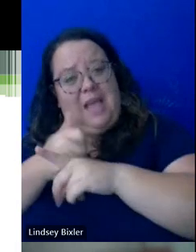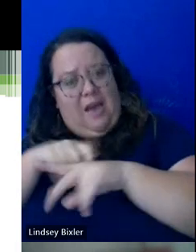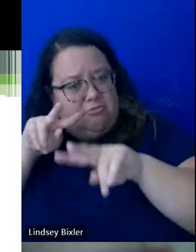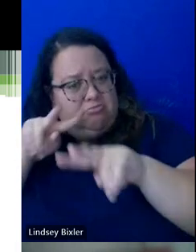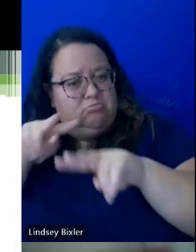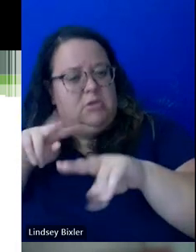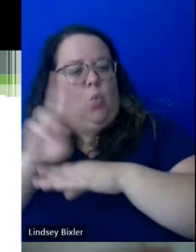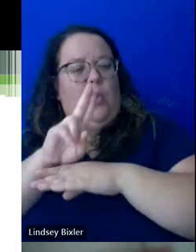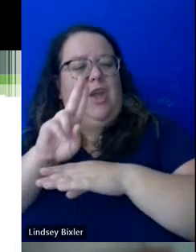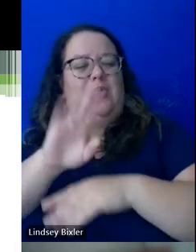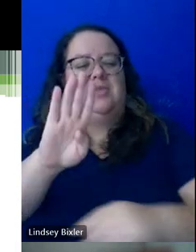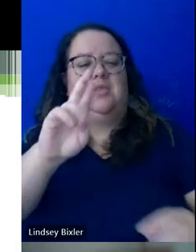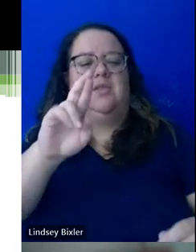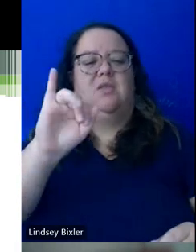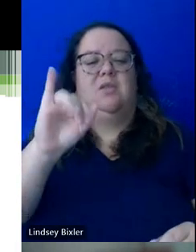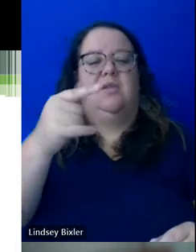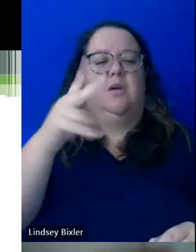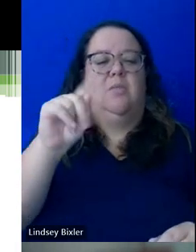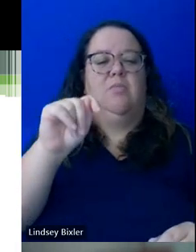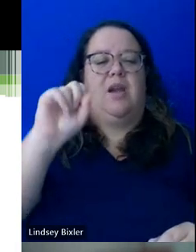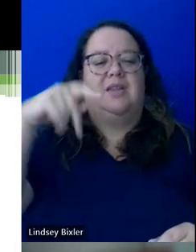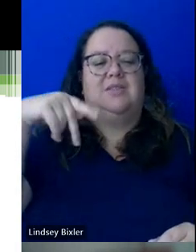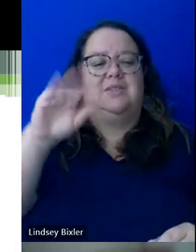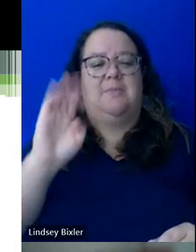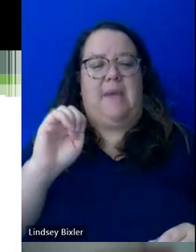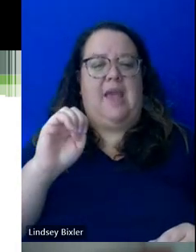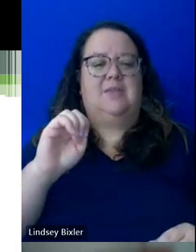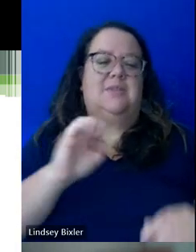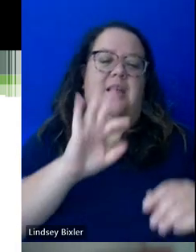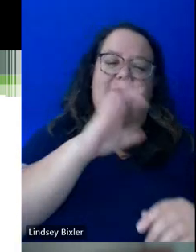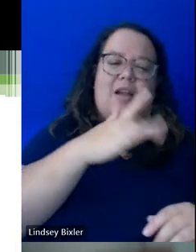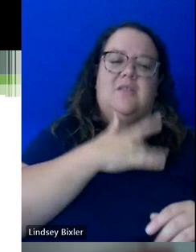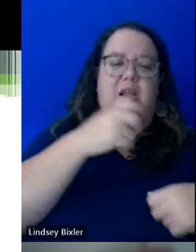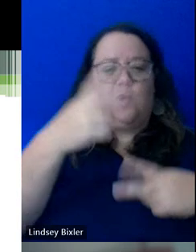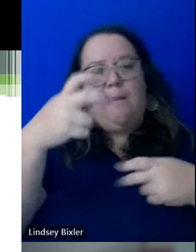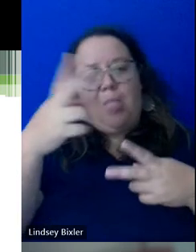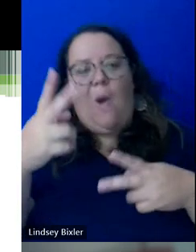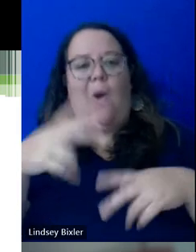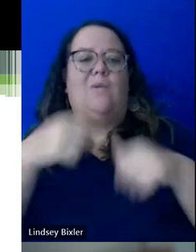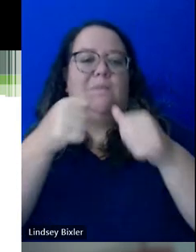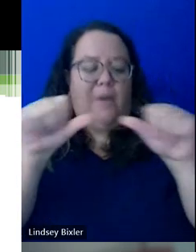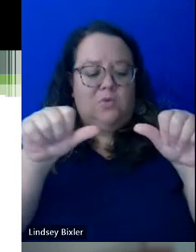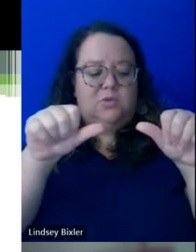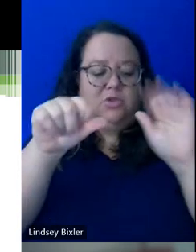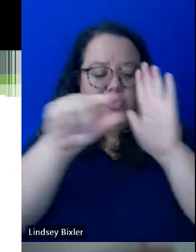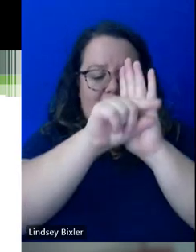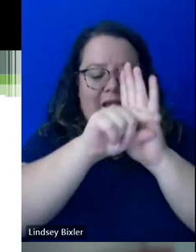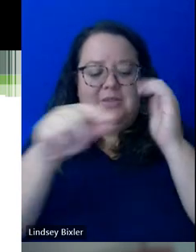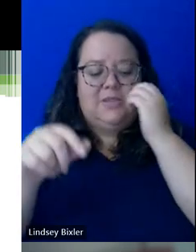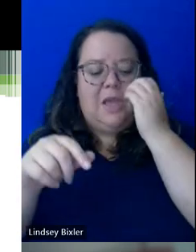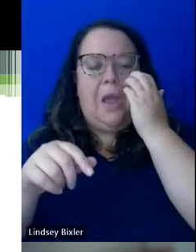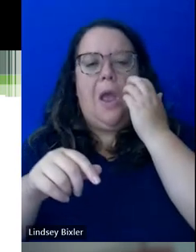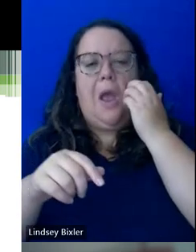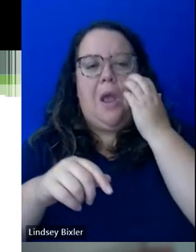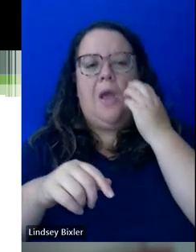learning system. Oftentimes faculty will post grades there throughout the semester to monitor their progress. There are academic alerts that are sent through the